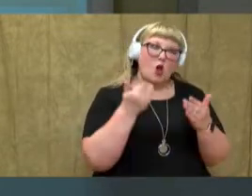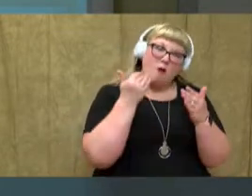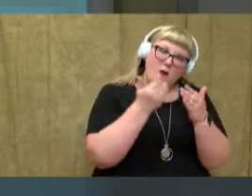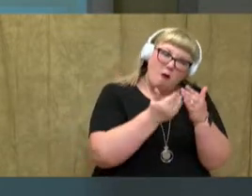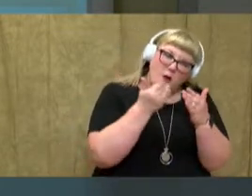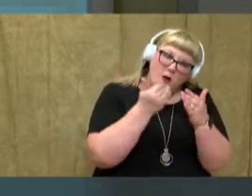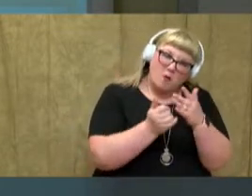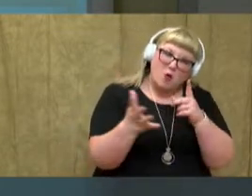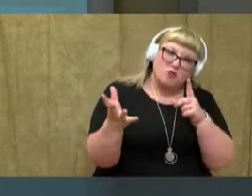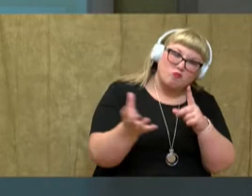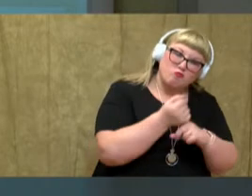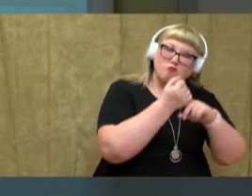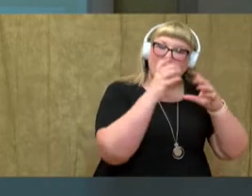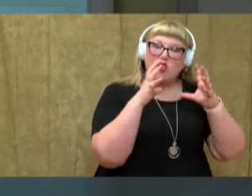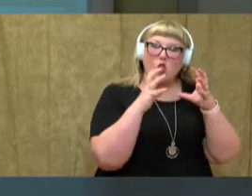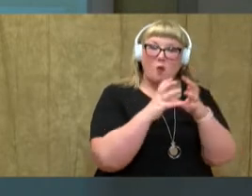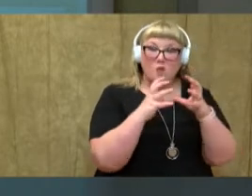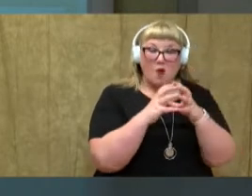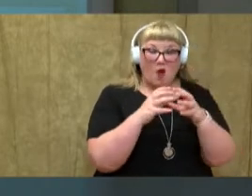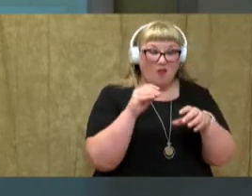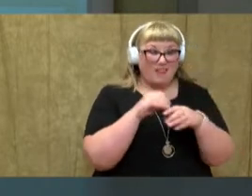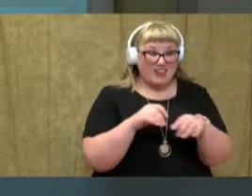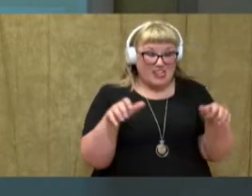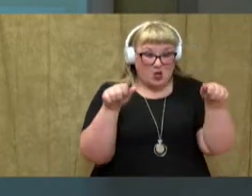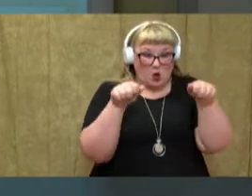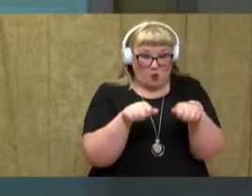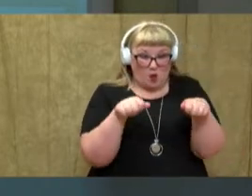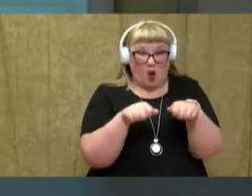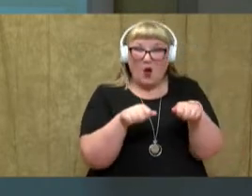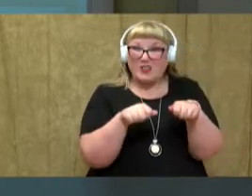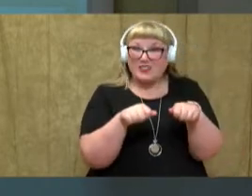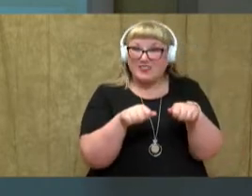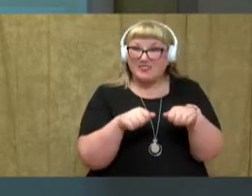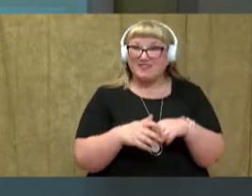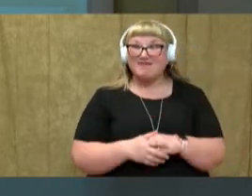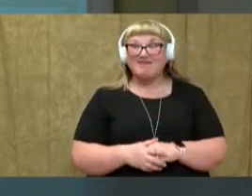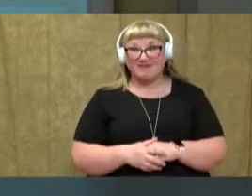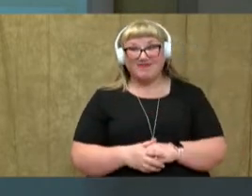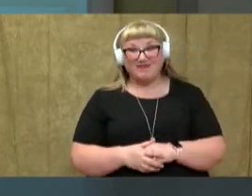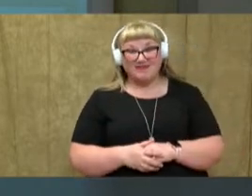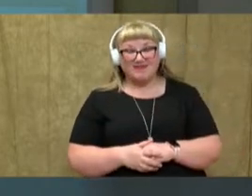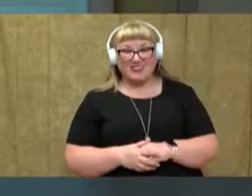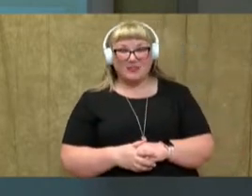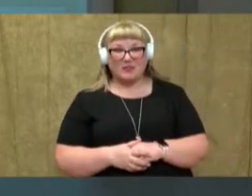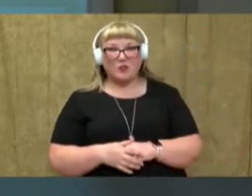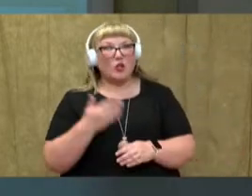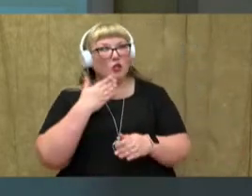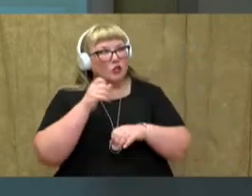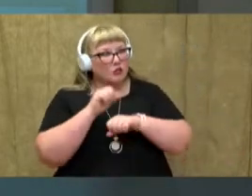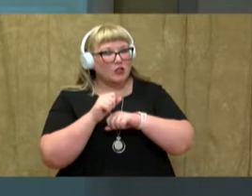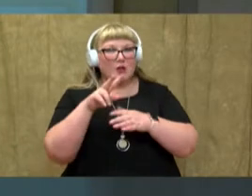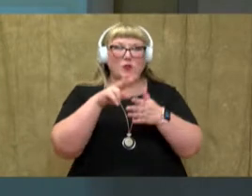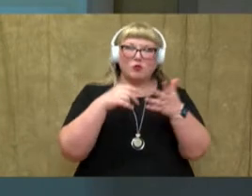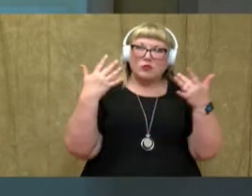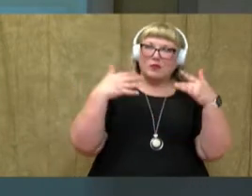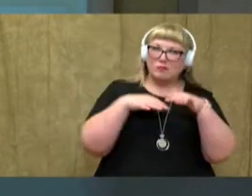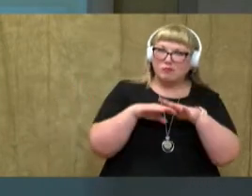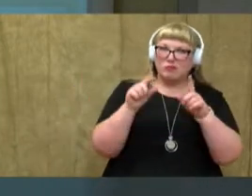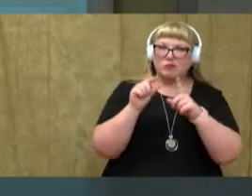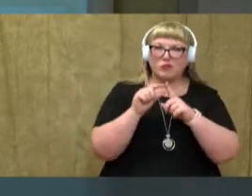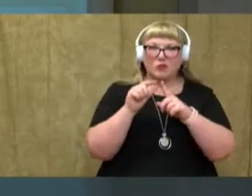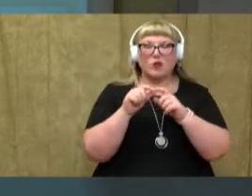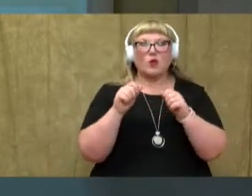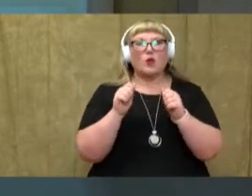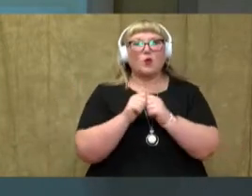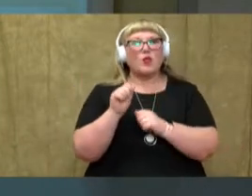dog almost caught the ball in her paws. Good job reading and blending words